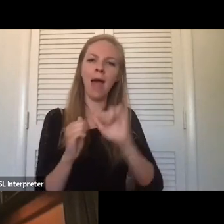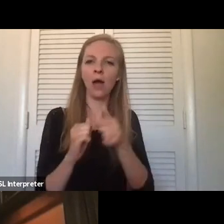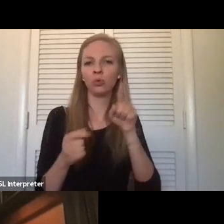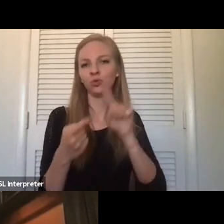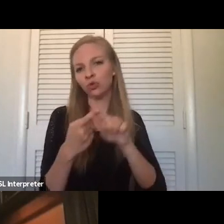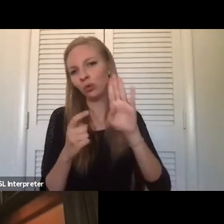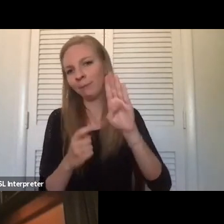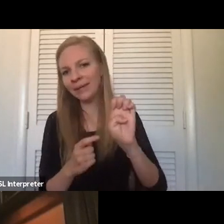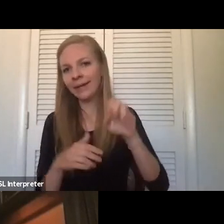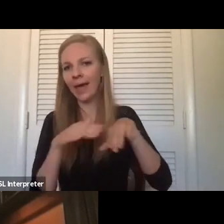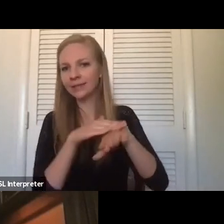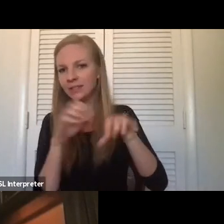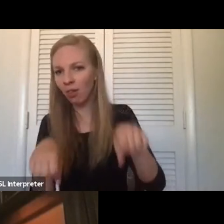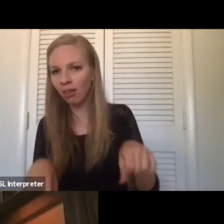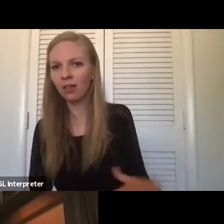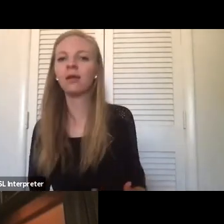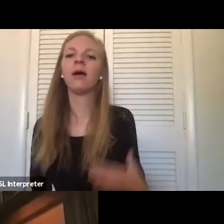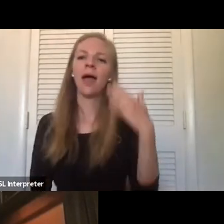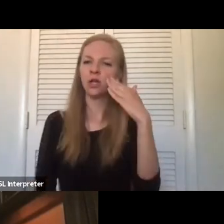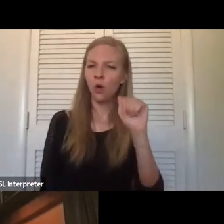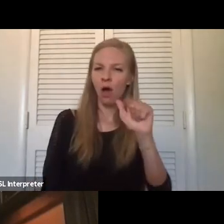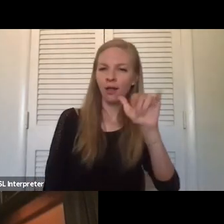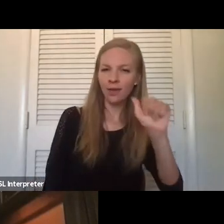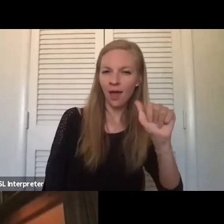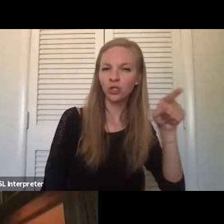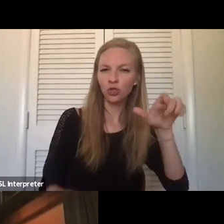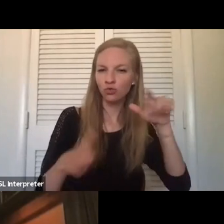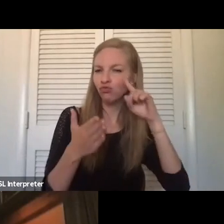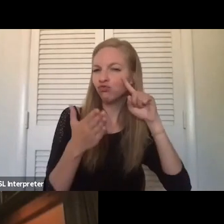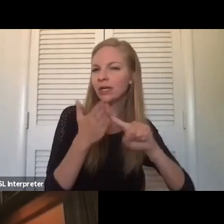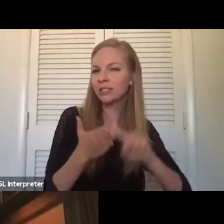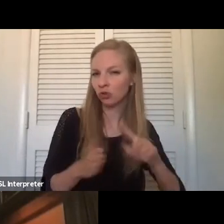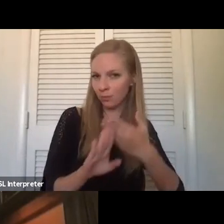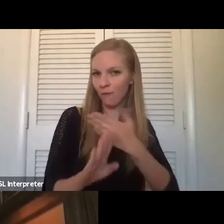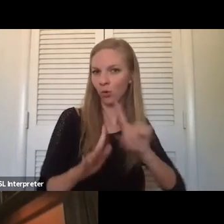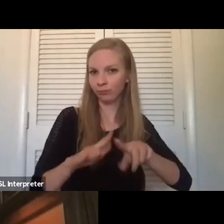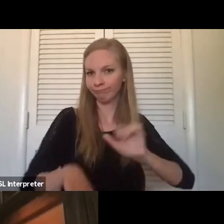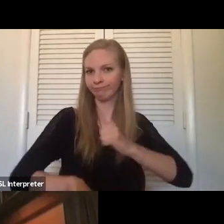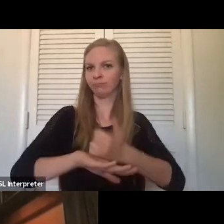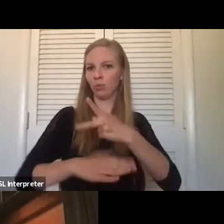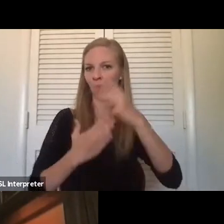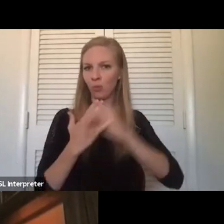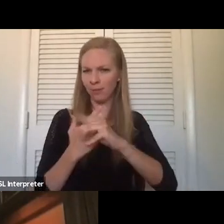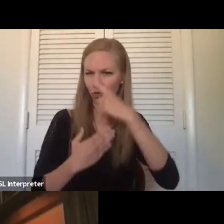Um, like Alia, I know you did research before you started your program. Can you talk a little bit about your research process?